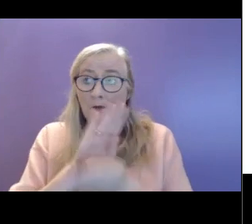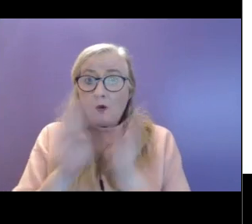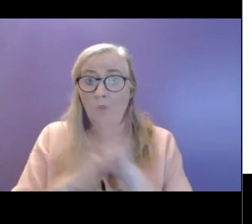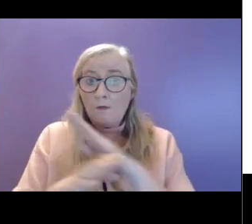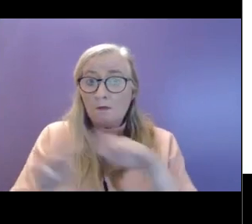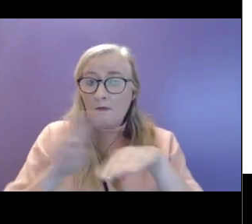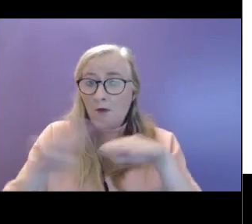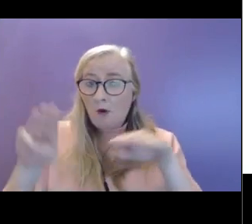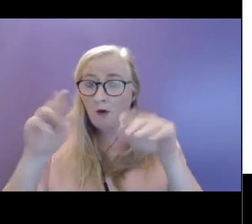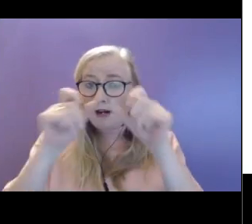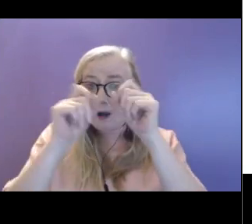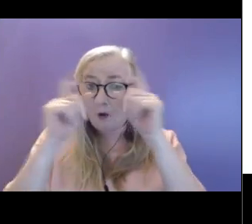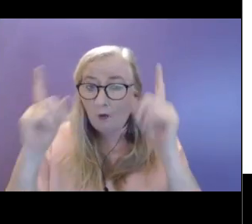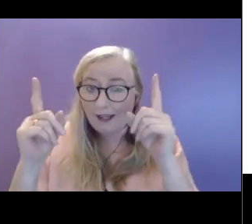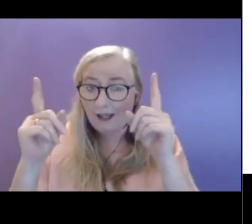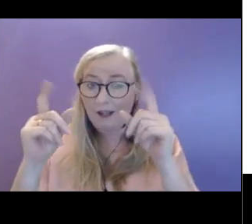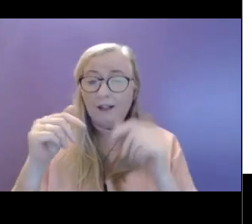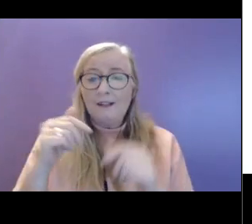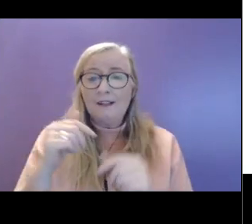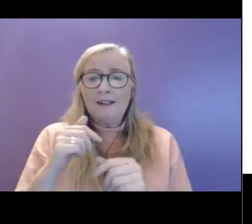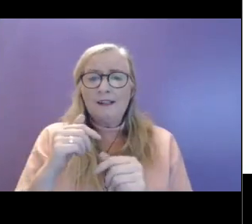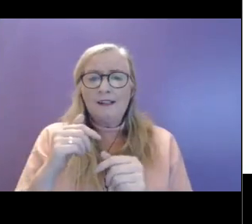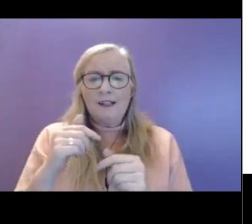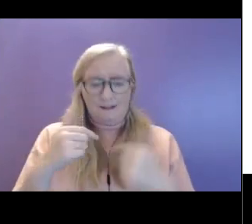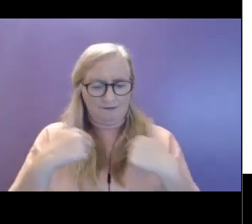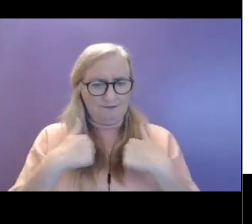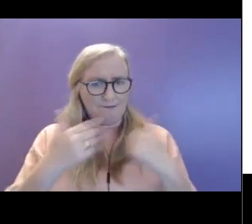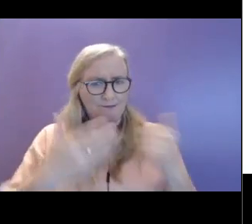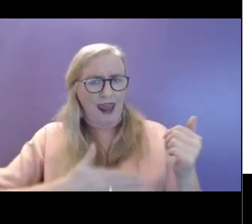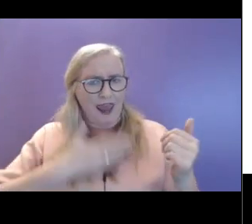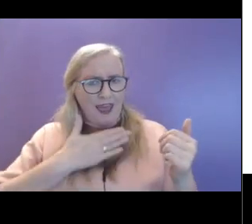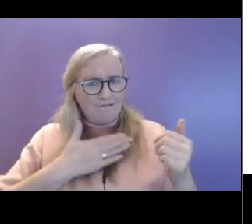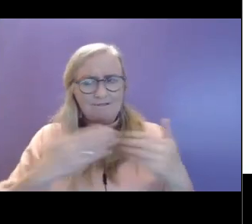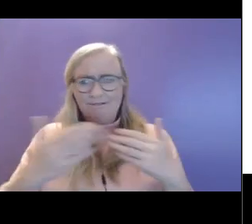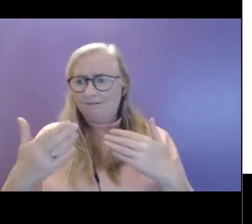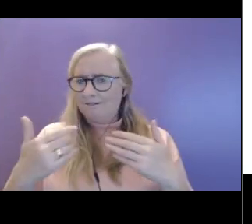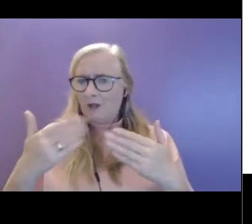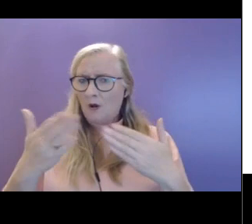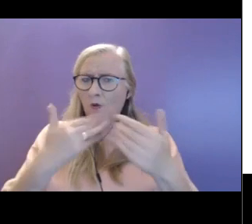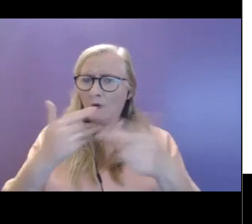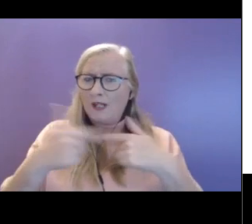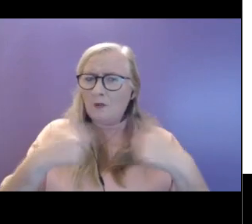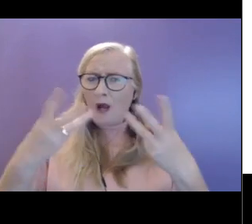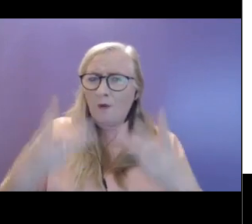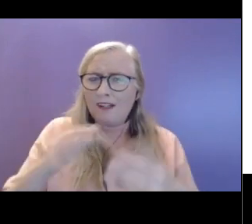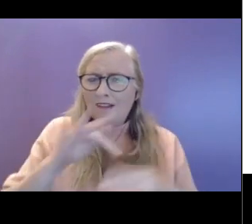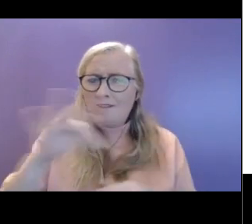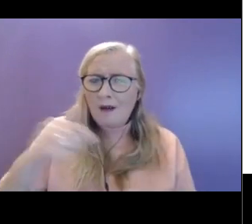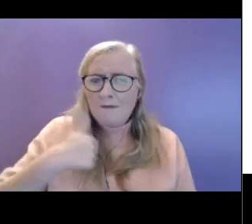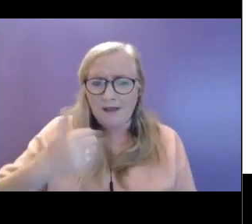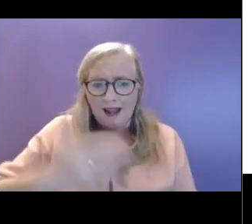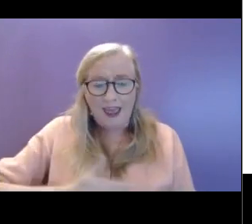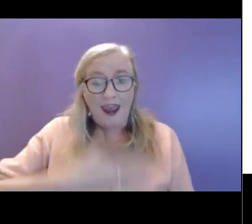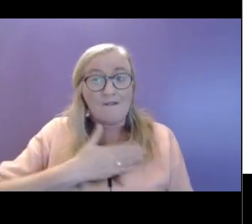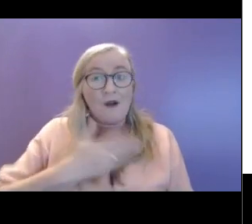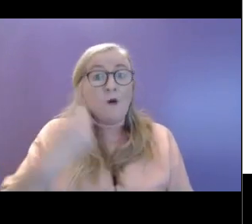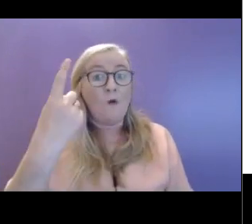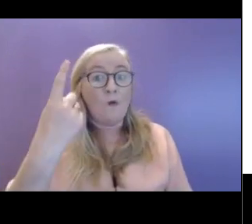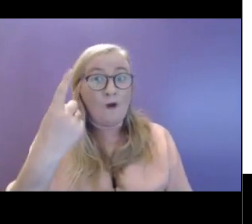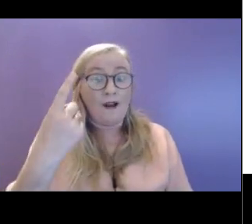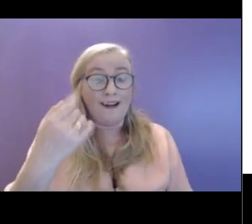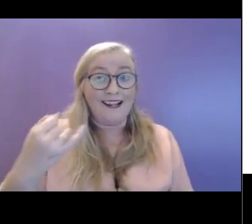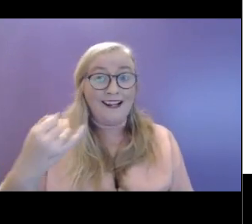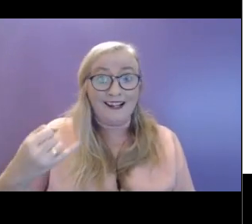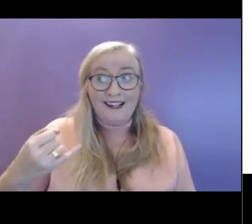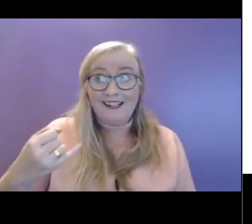of of who we are or how we're living our lives and what we want. And one thing I actually really enjoyed about the first lockdown